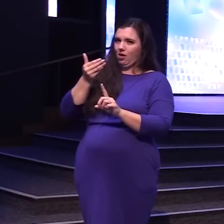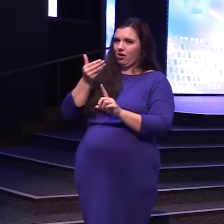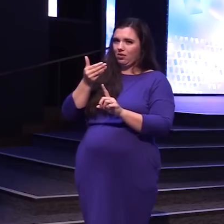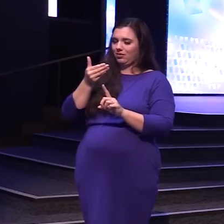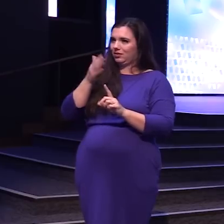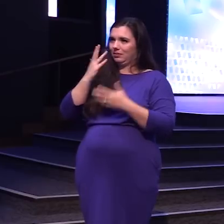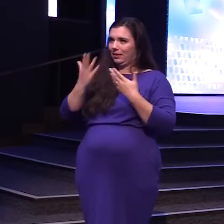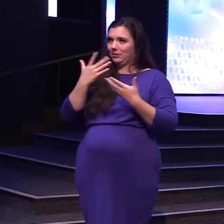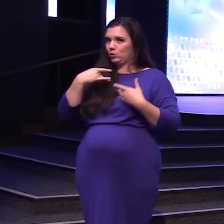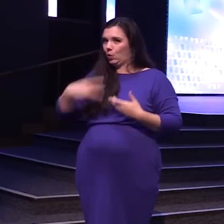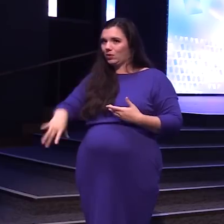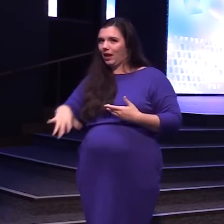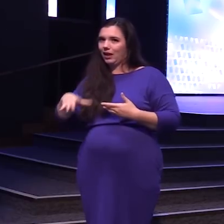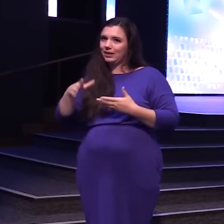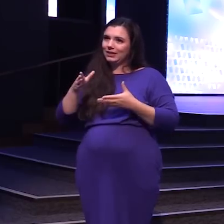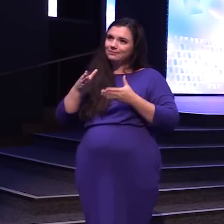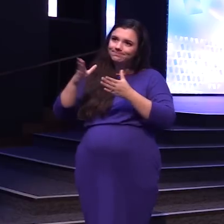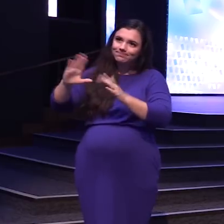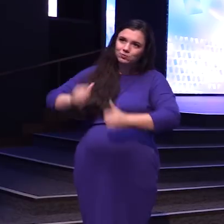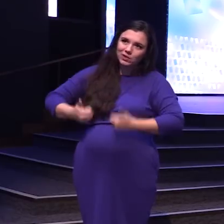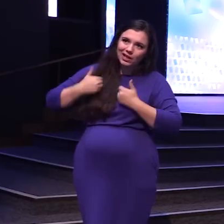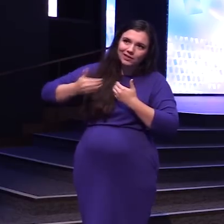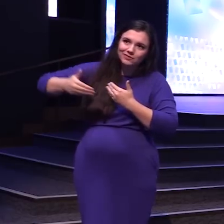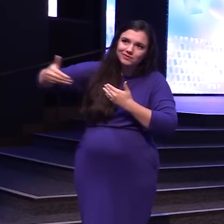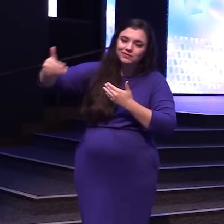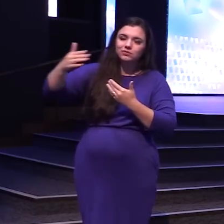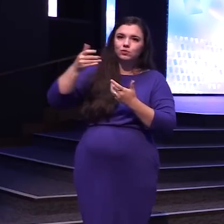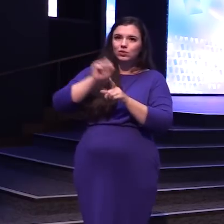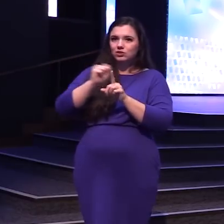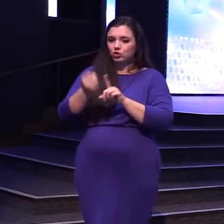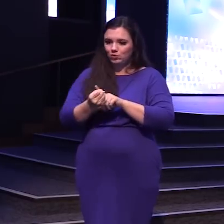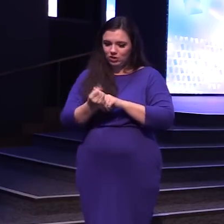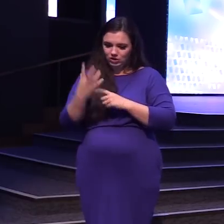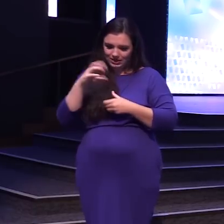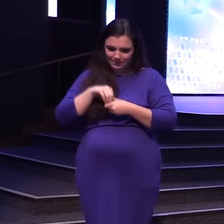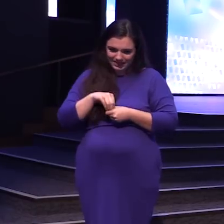Where you're going Or the situation You find yourself in